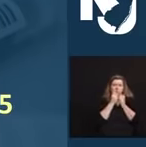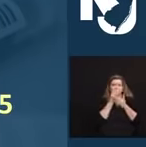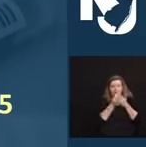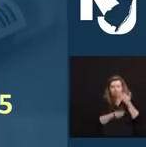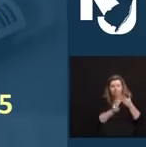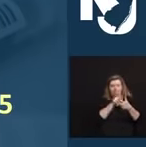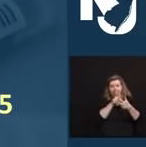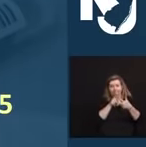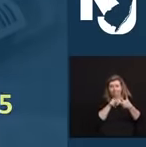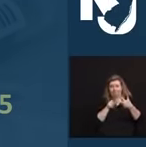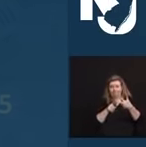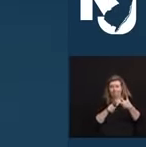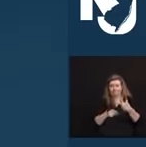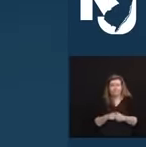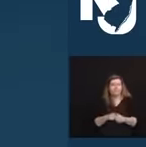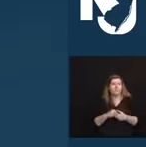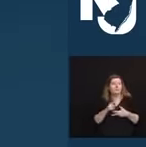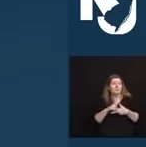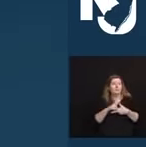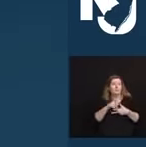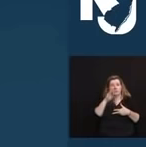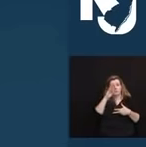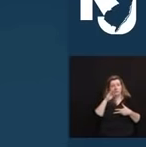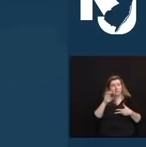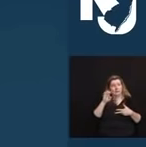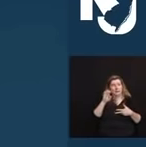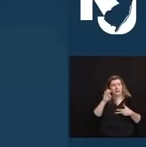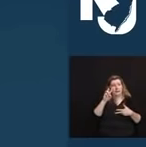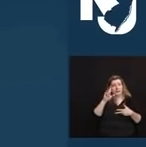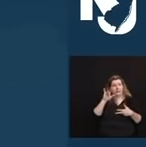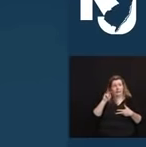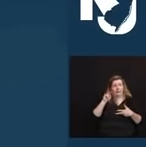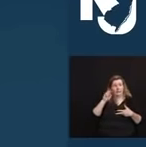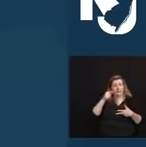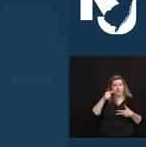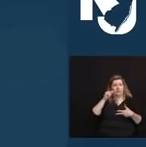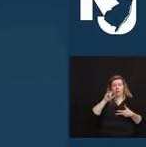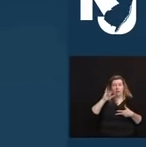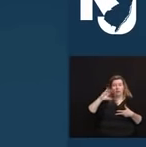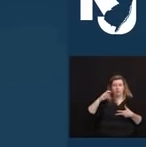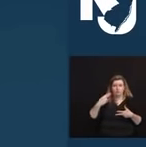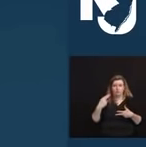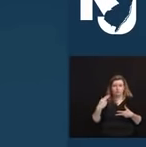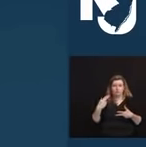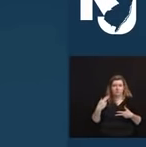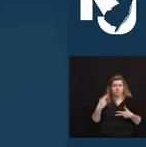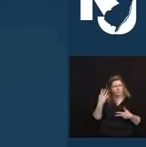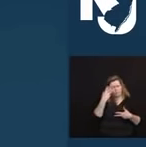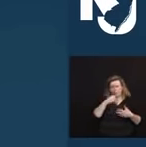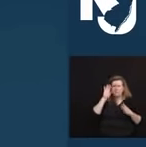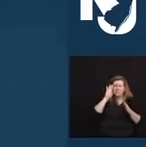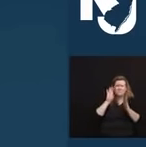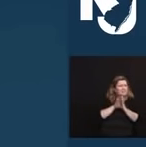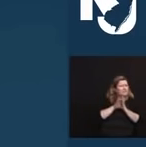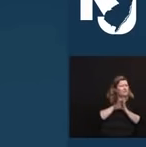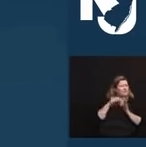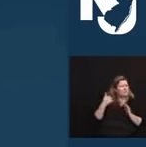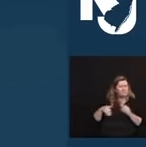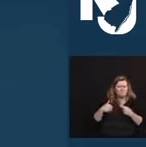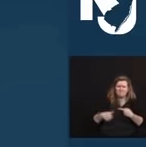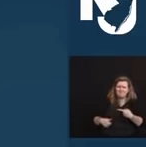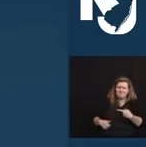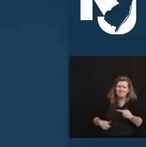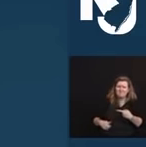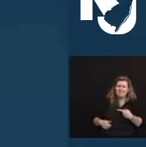We begin by remembering Evelyn Gillick. What a beautiful picture there. A longtime resident of both Cranford